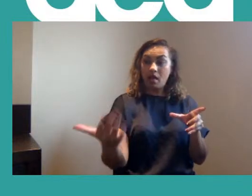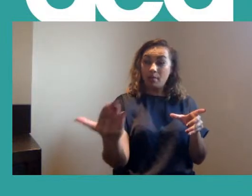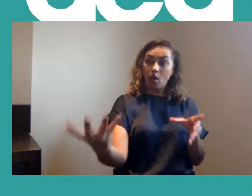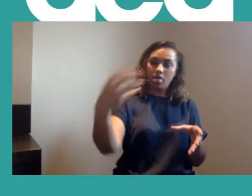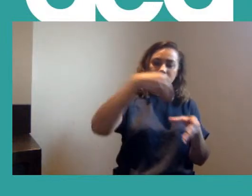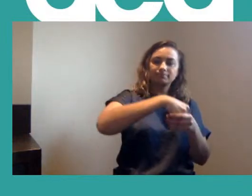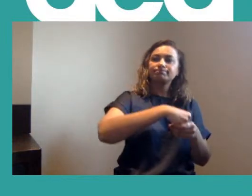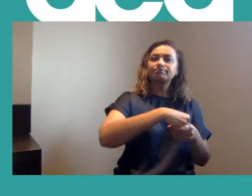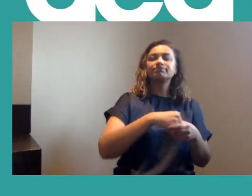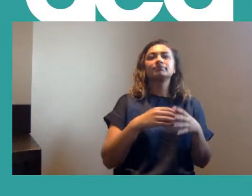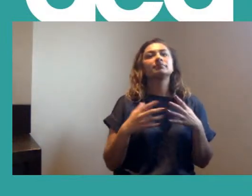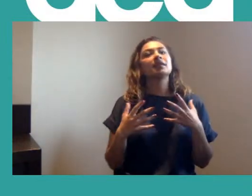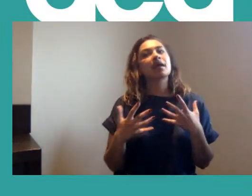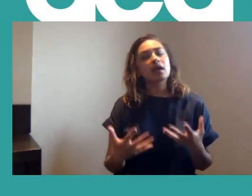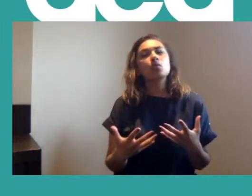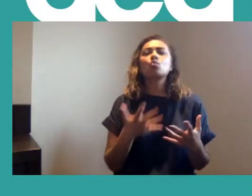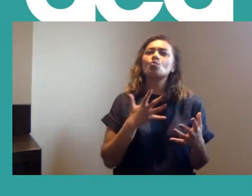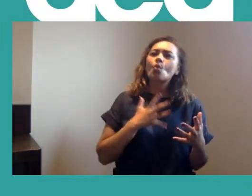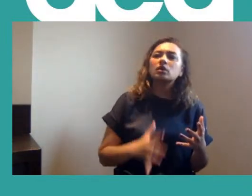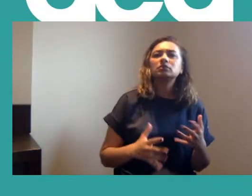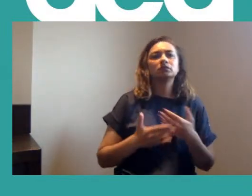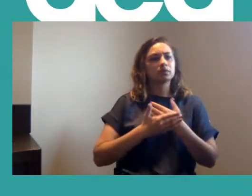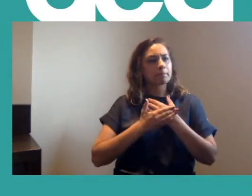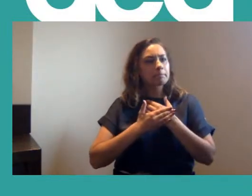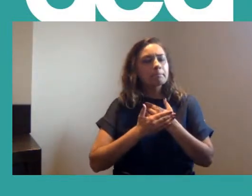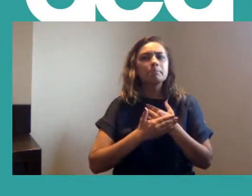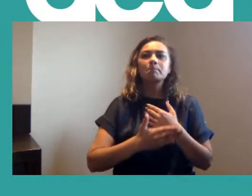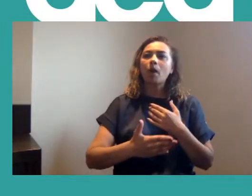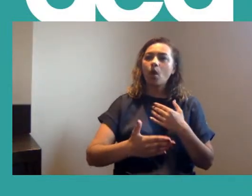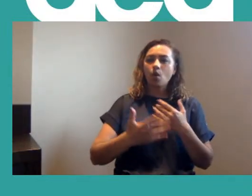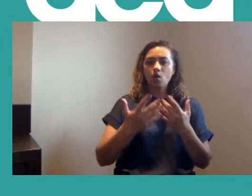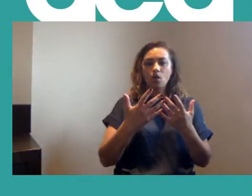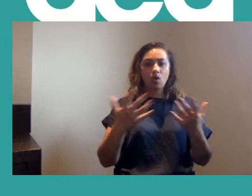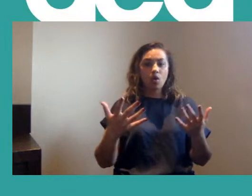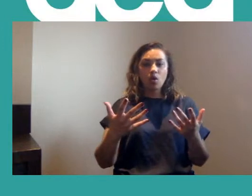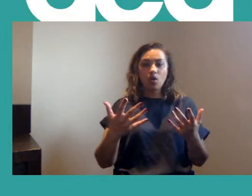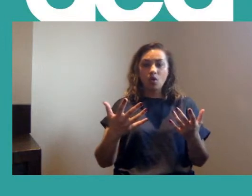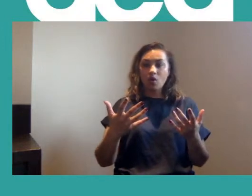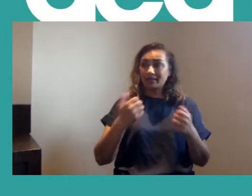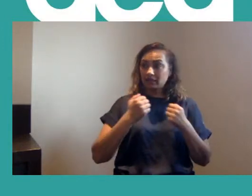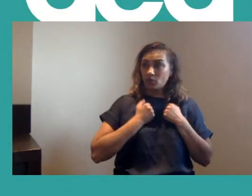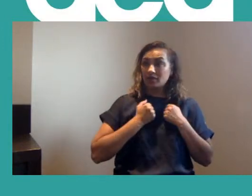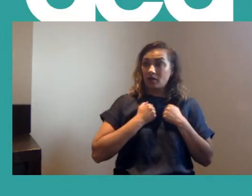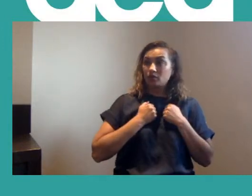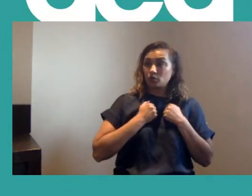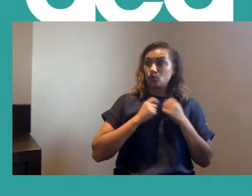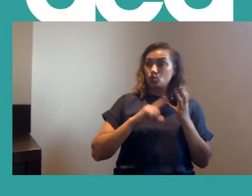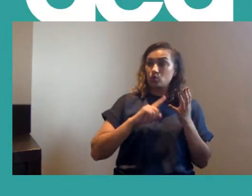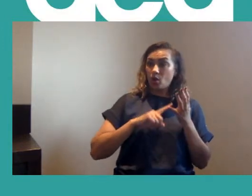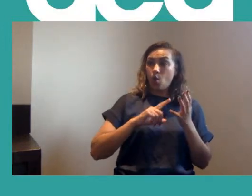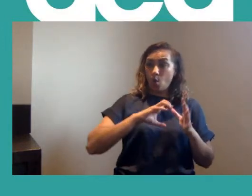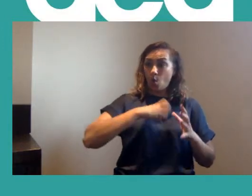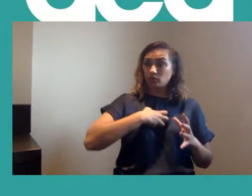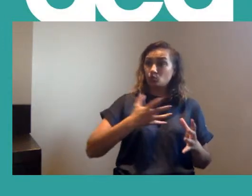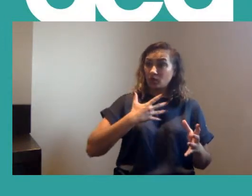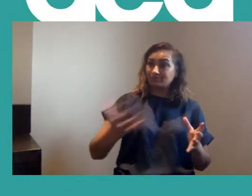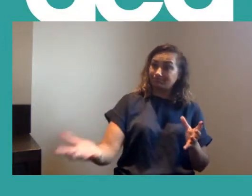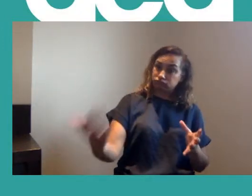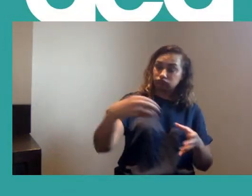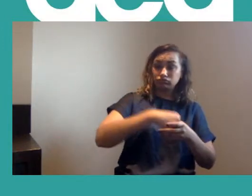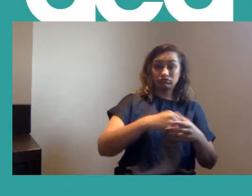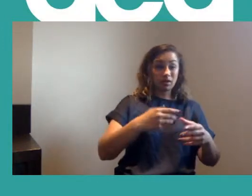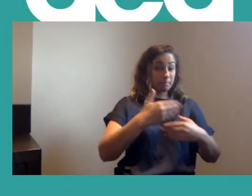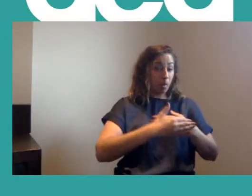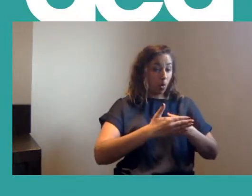And how we ideally want more than half of people who could be in our union, in our union. Because when we've got bigger density,